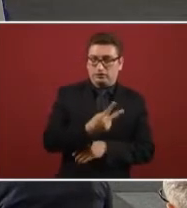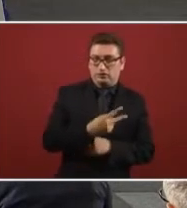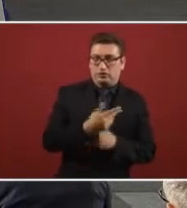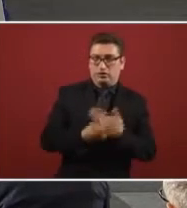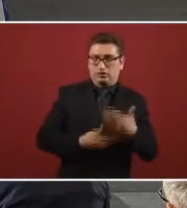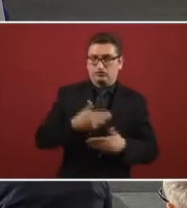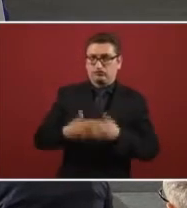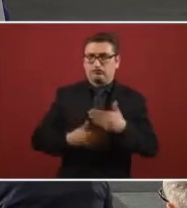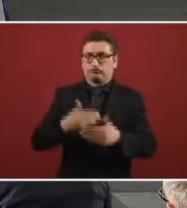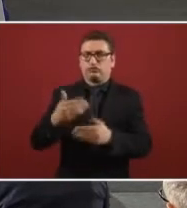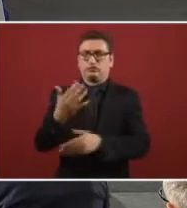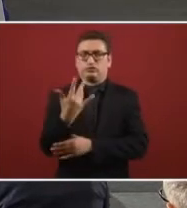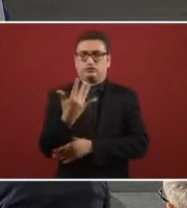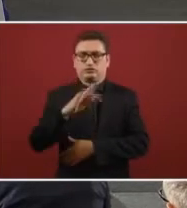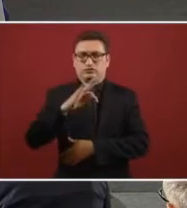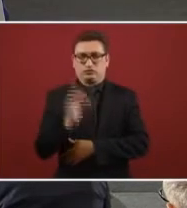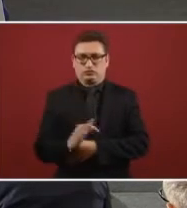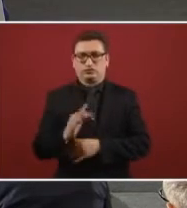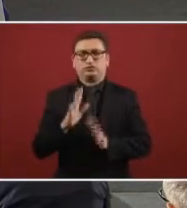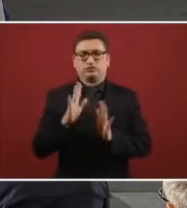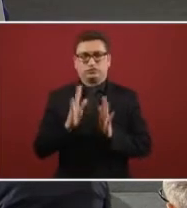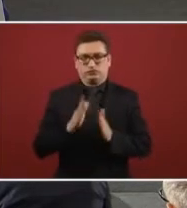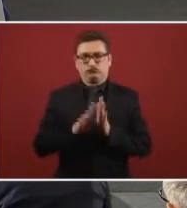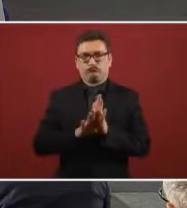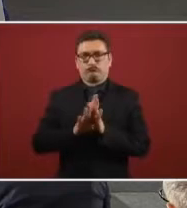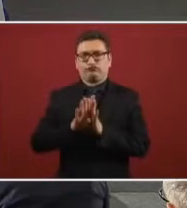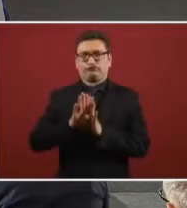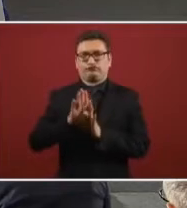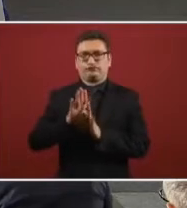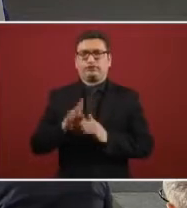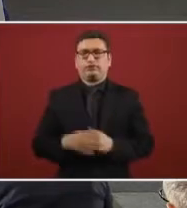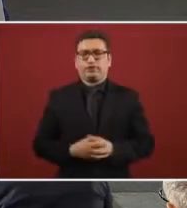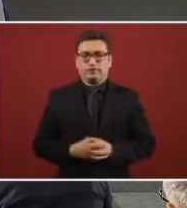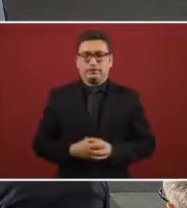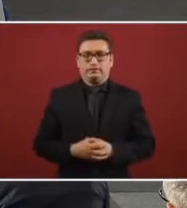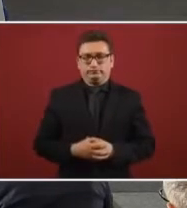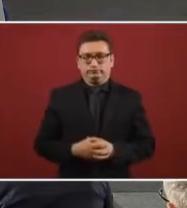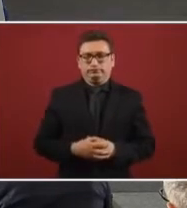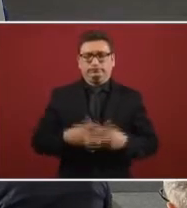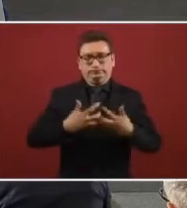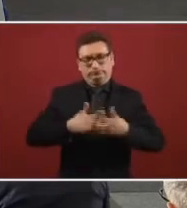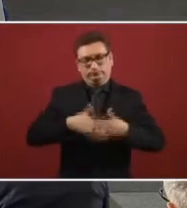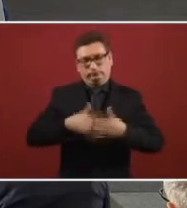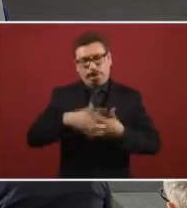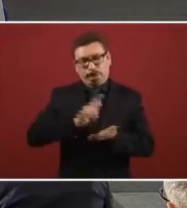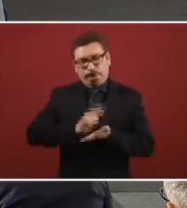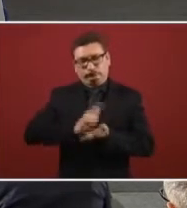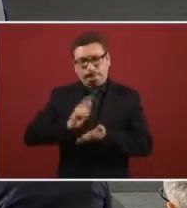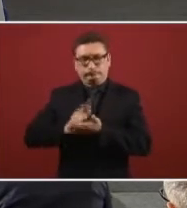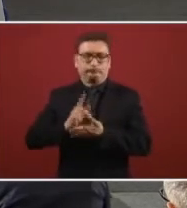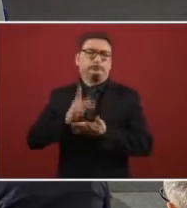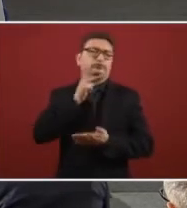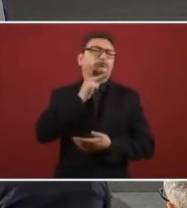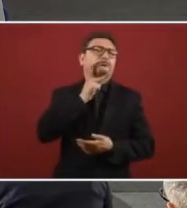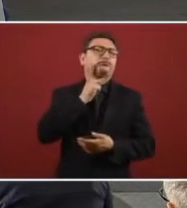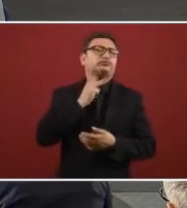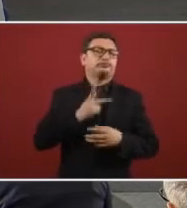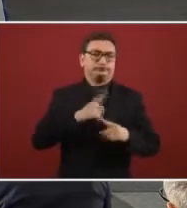% we received to 50% now so the system of processing